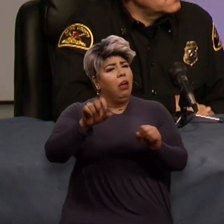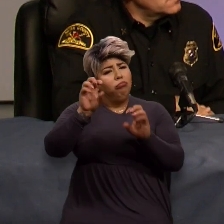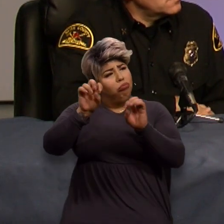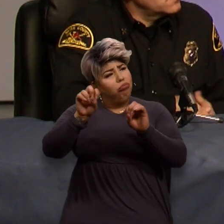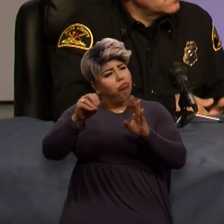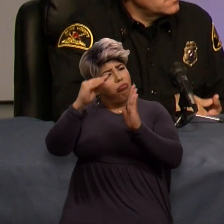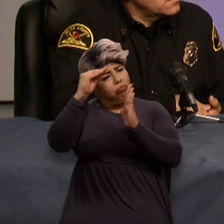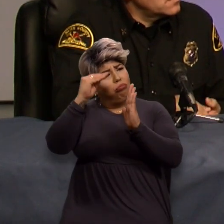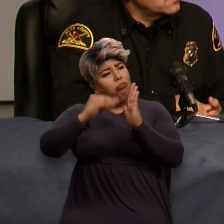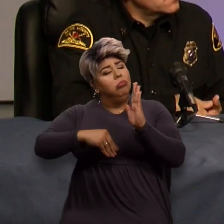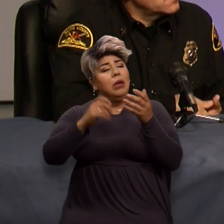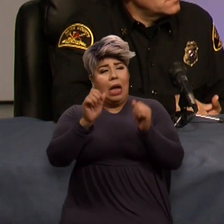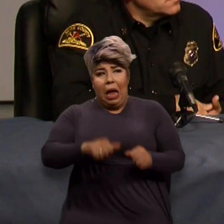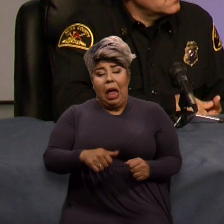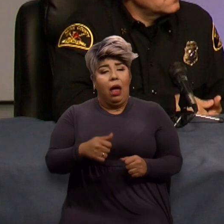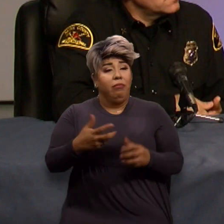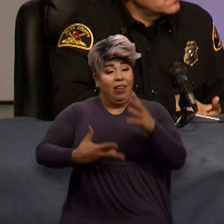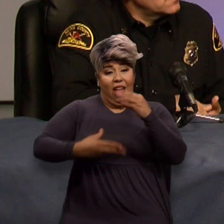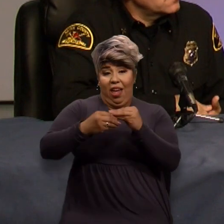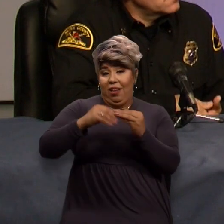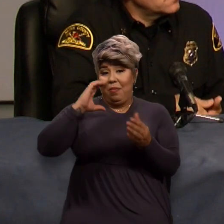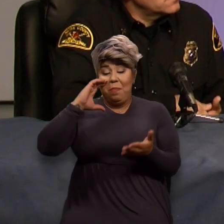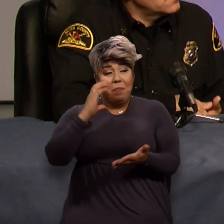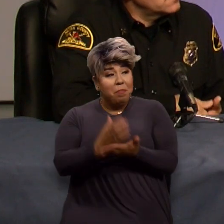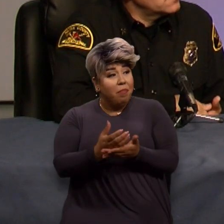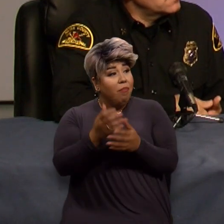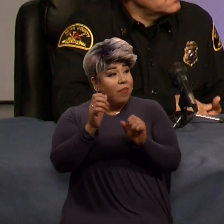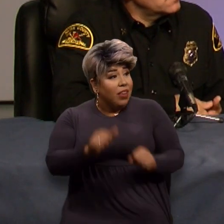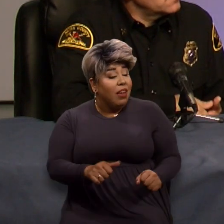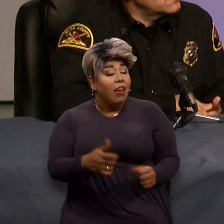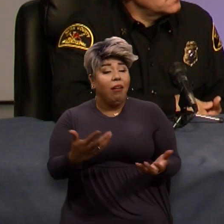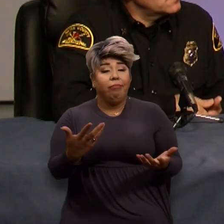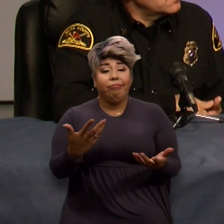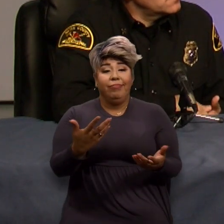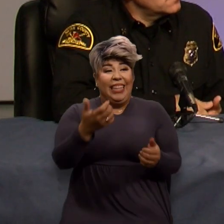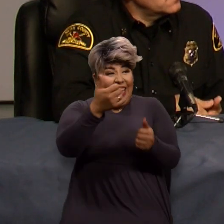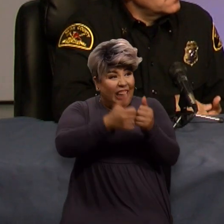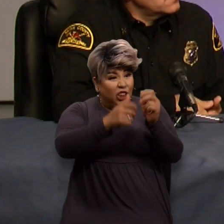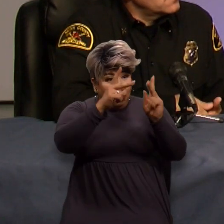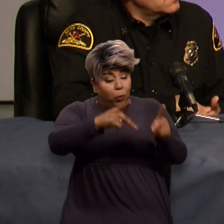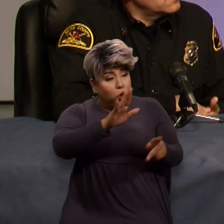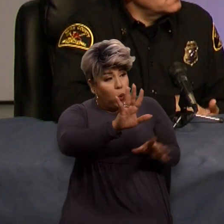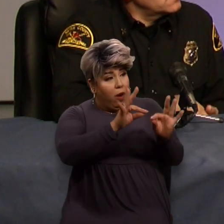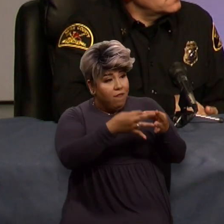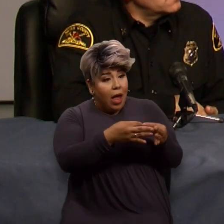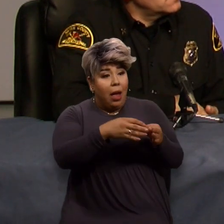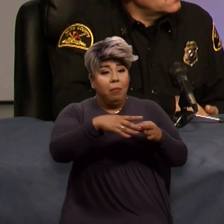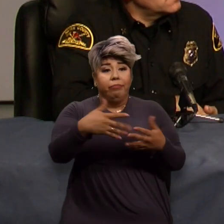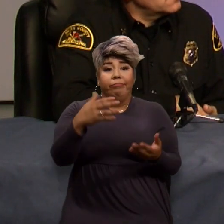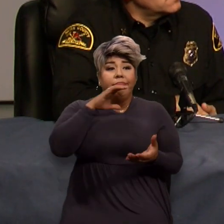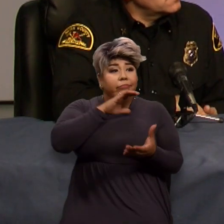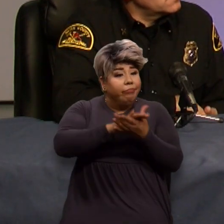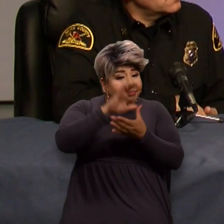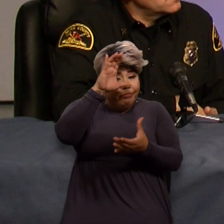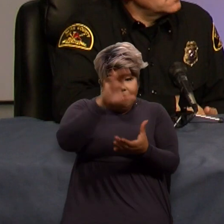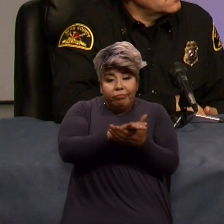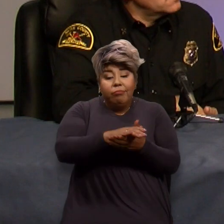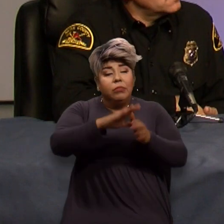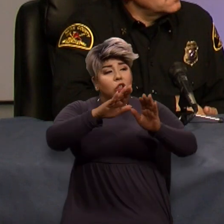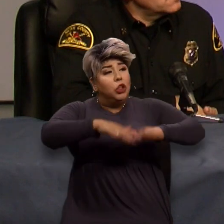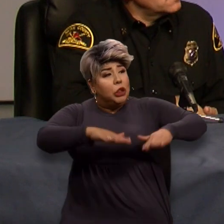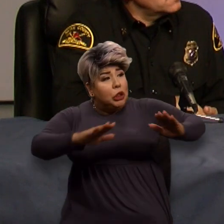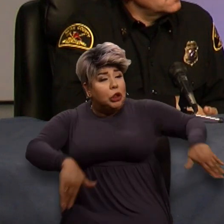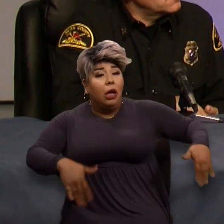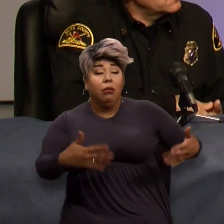information ahead of time. You can put pictures in there of your loved ones, each person in your family, your husband, your children,